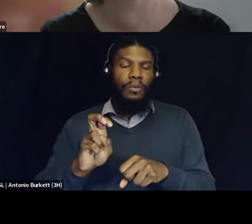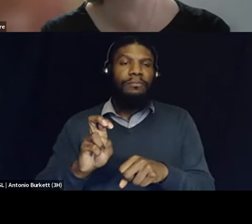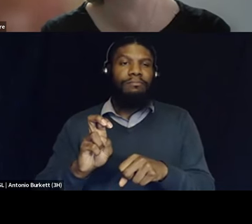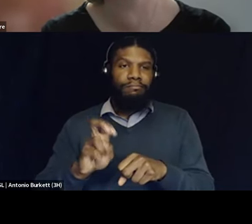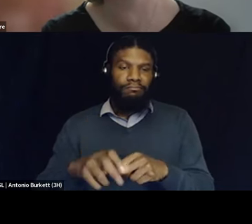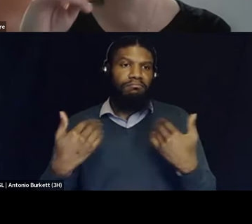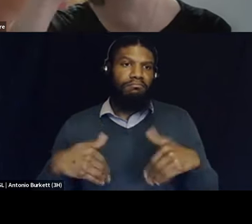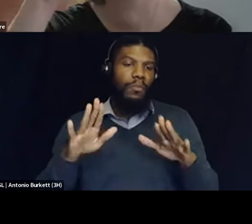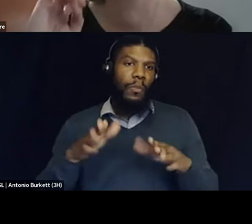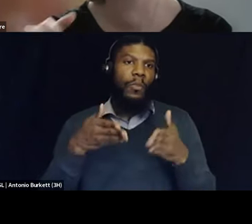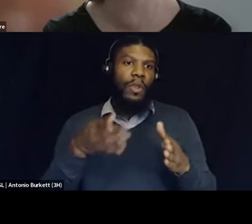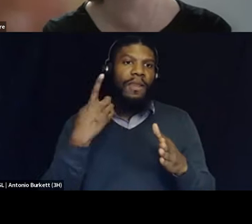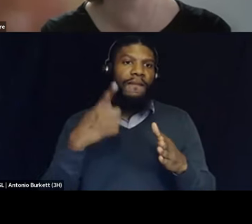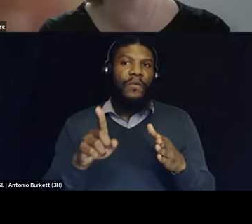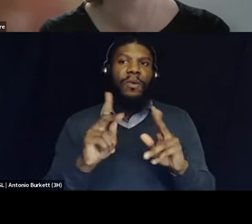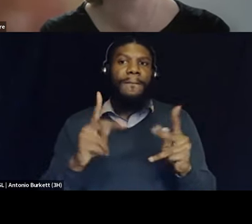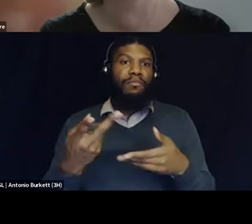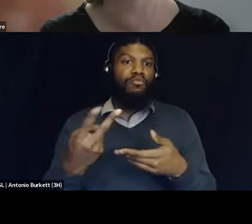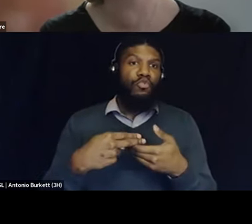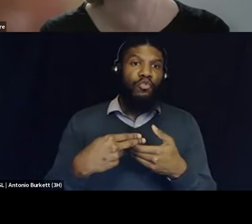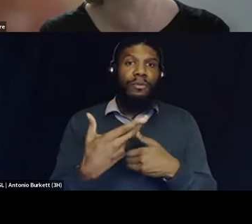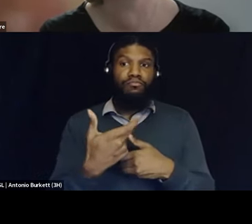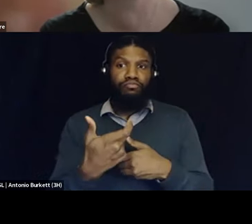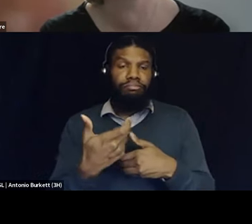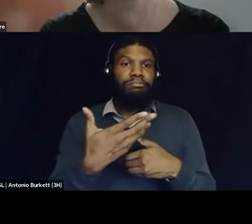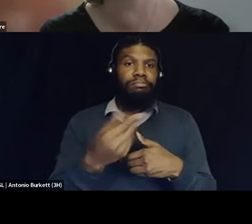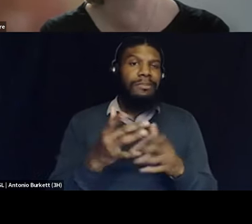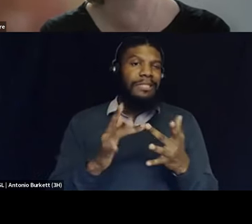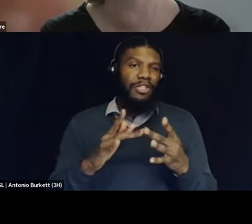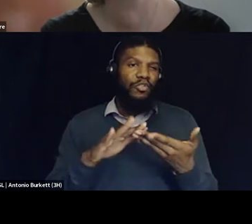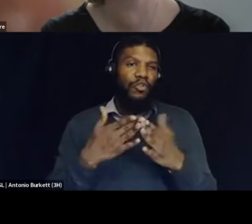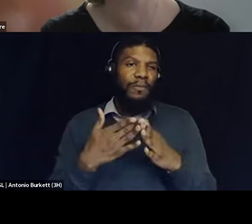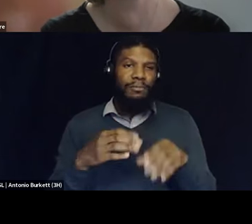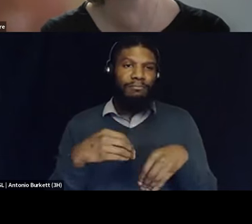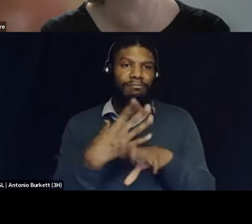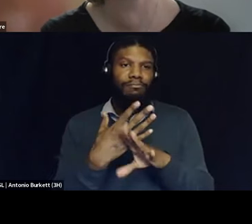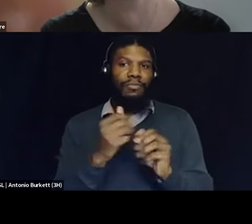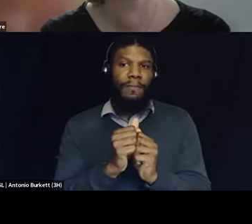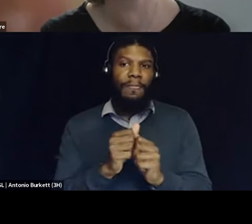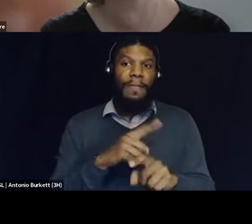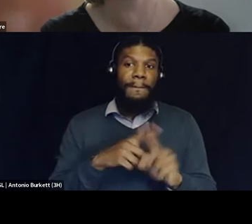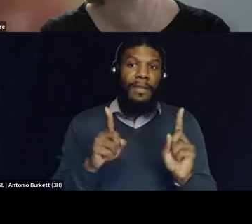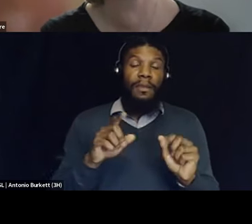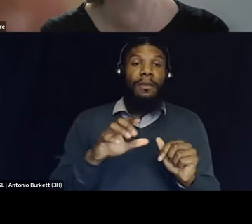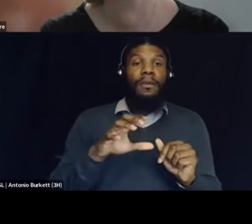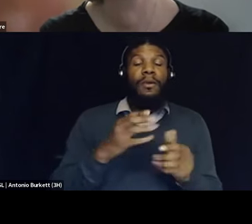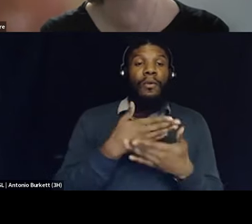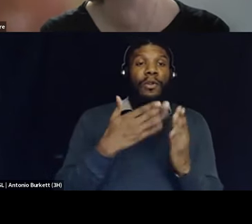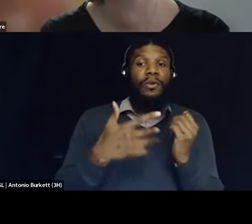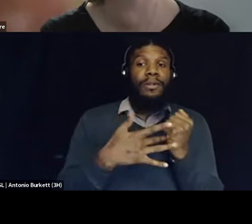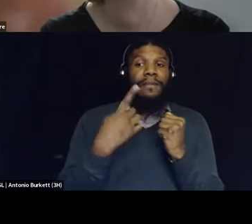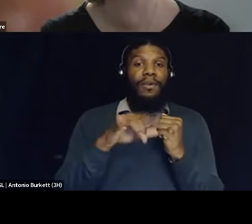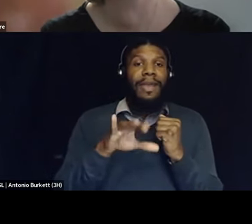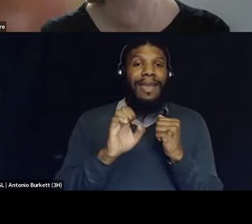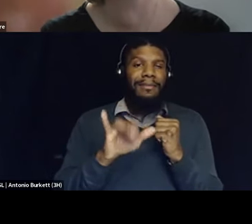was really great way for folks to just be able to join in digital community to be doing this but on on the no tech for ice website i know that folks i shared